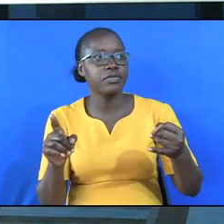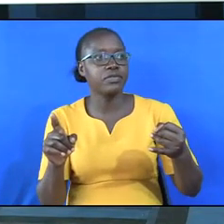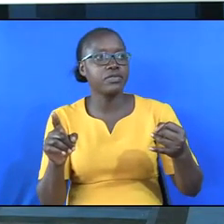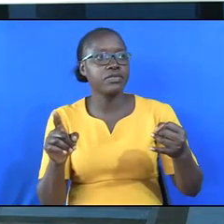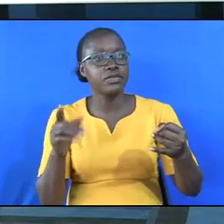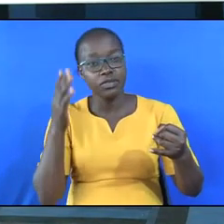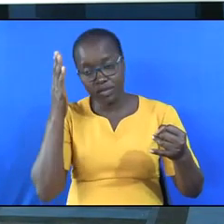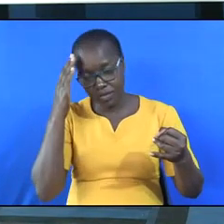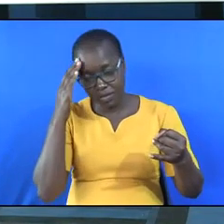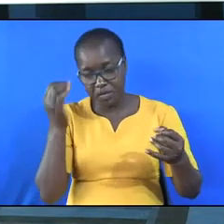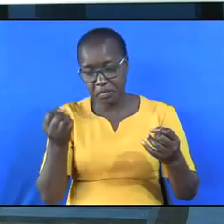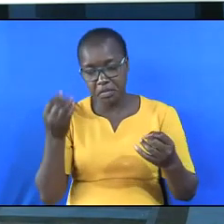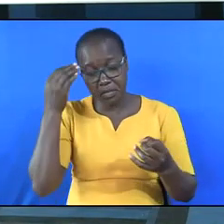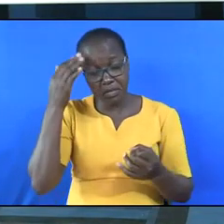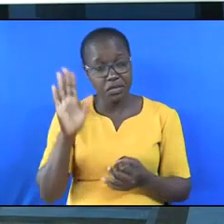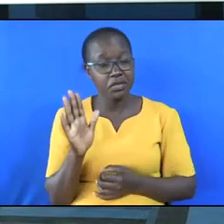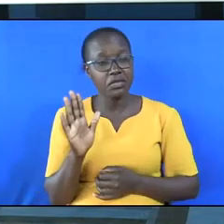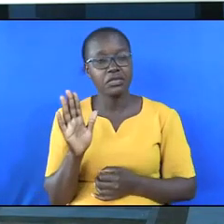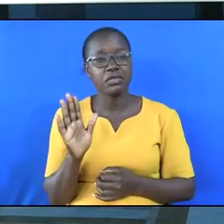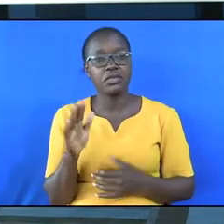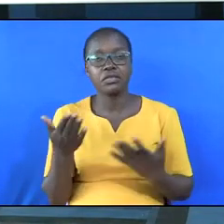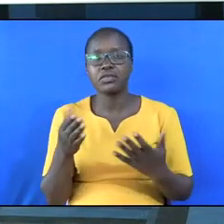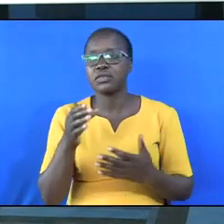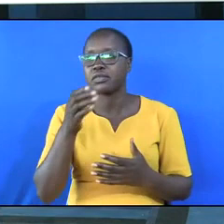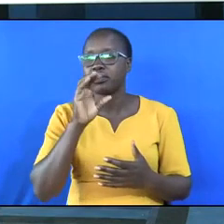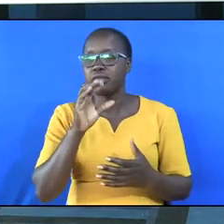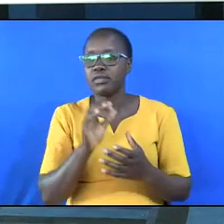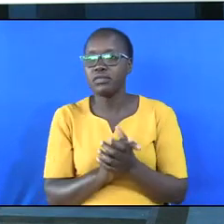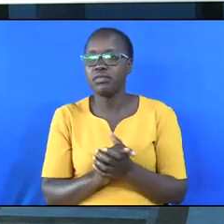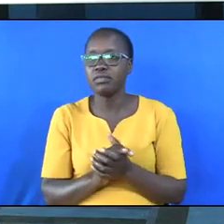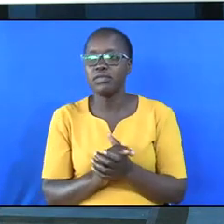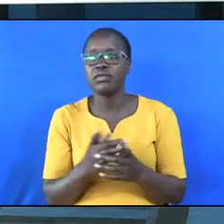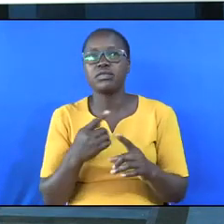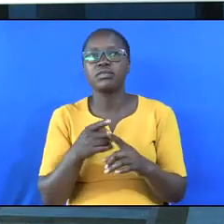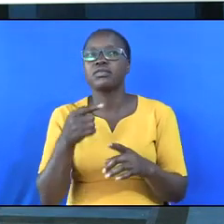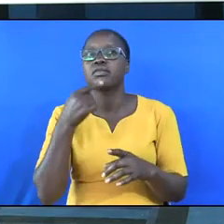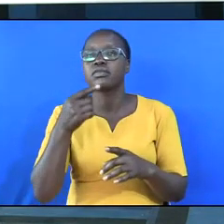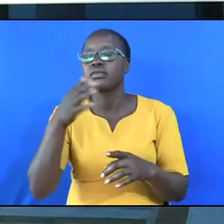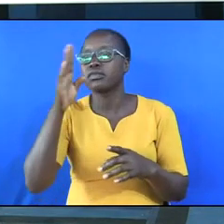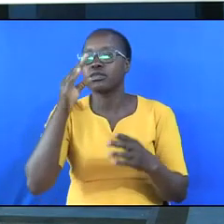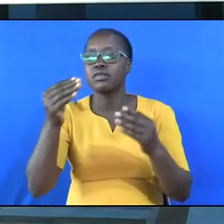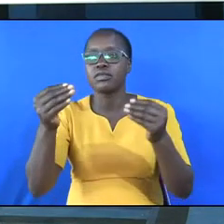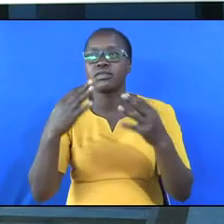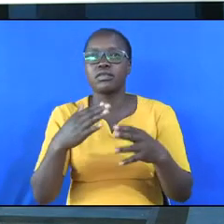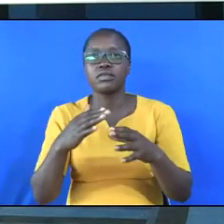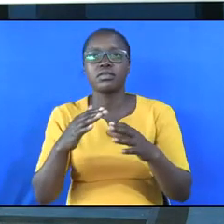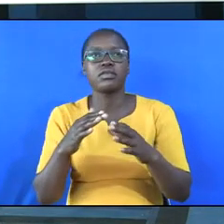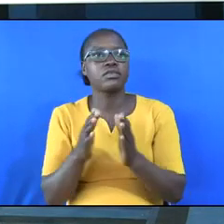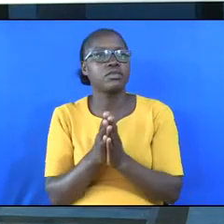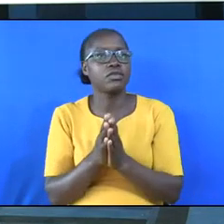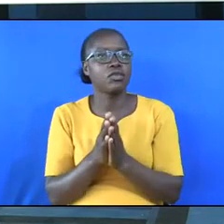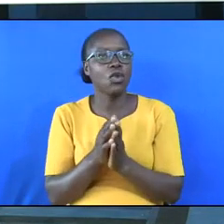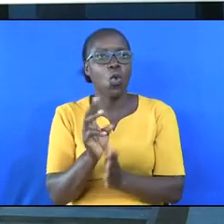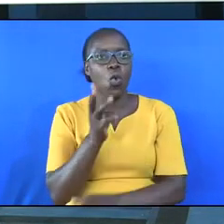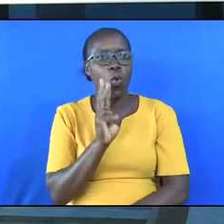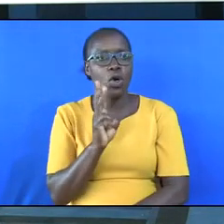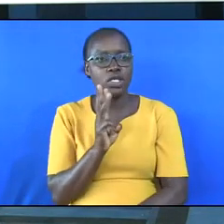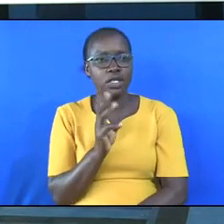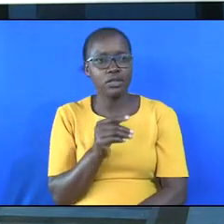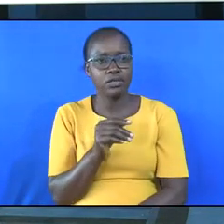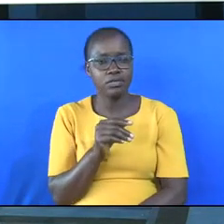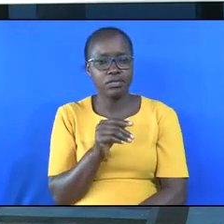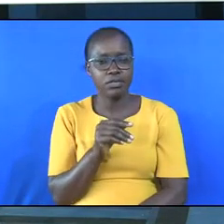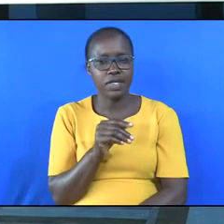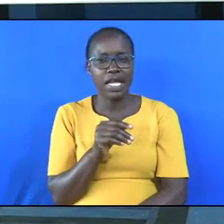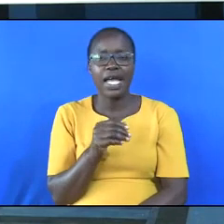You know, many people don't know what to drink, but I want to say God has given us the good old water. There's